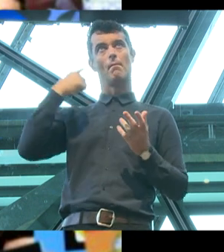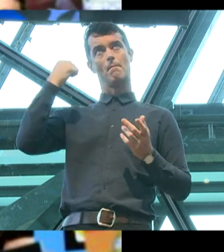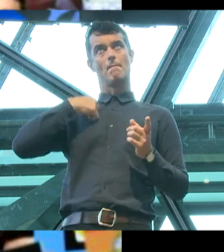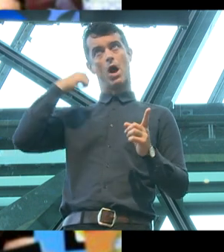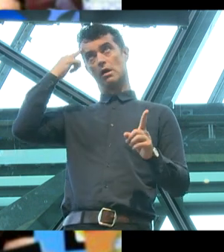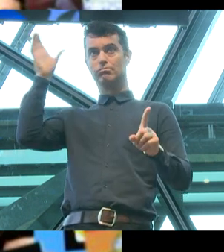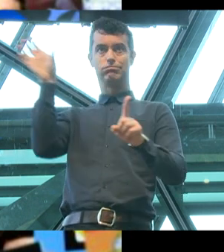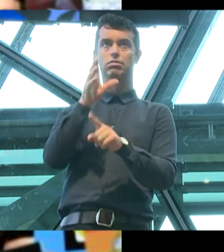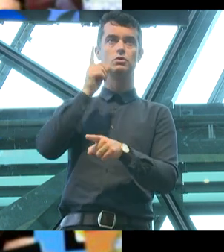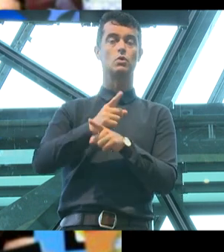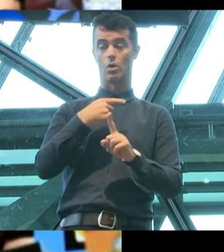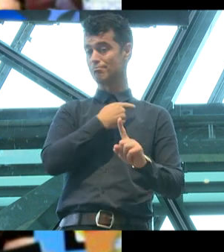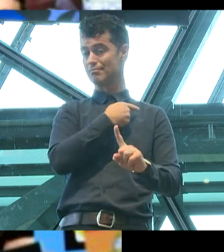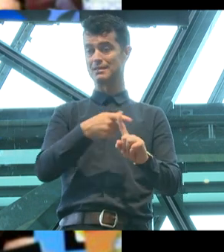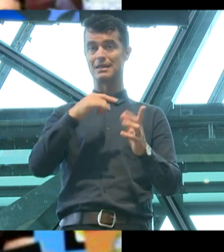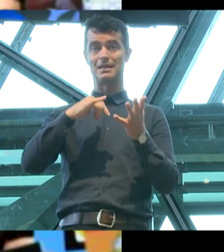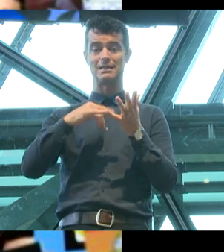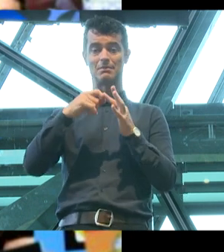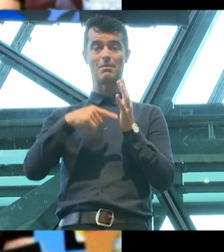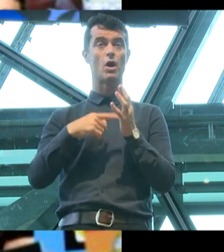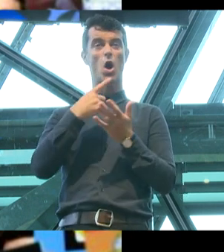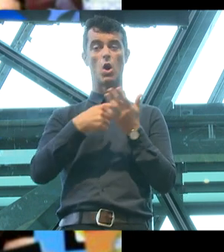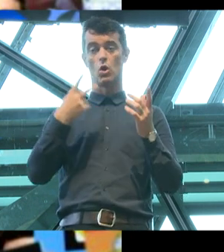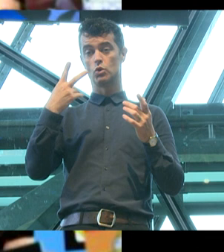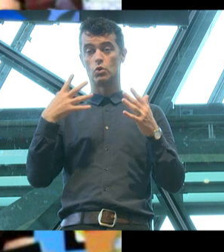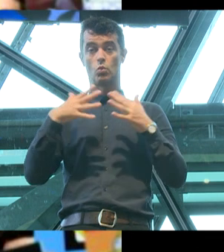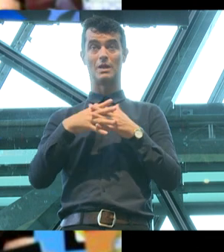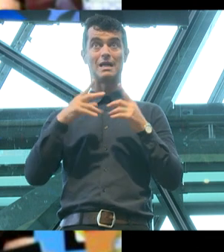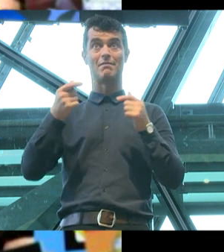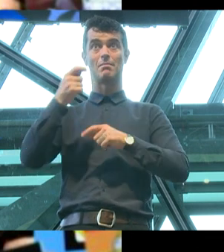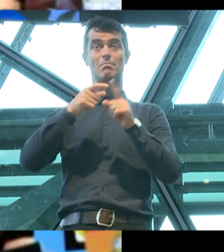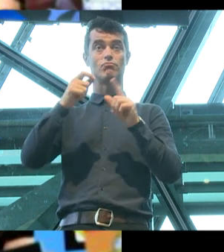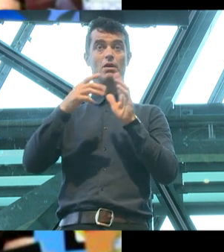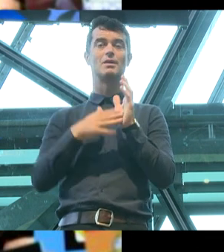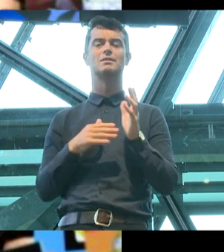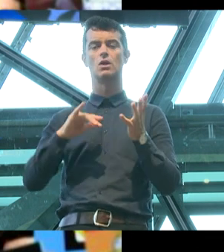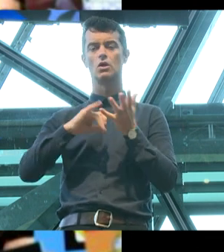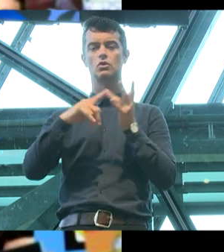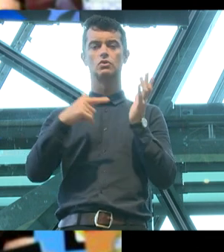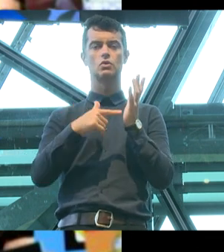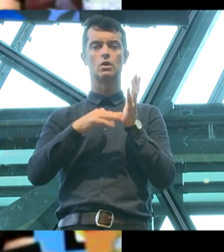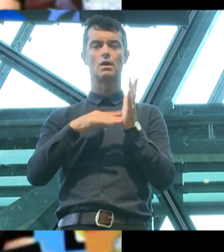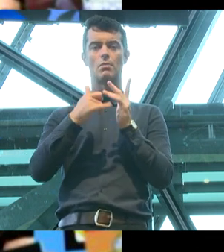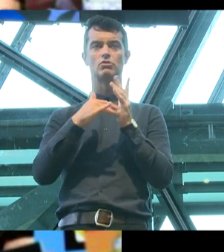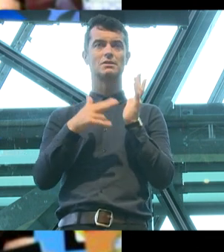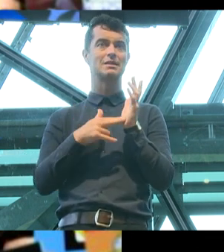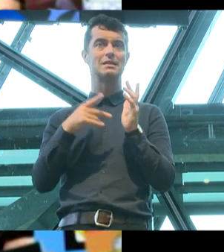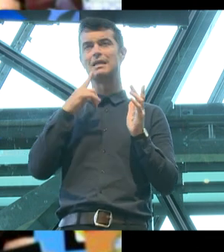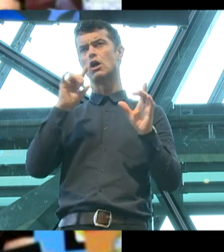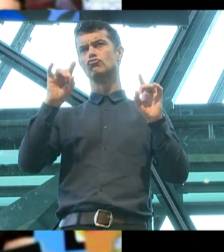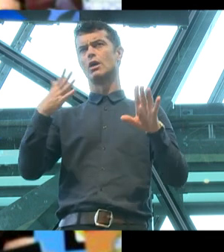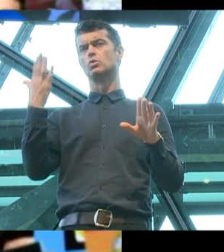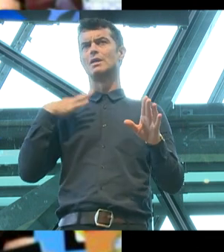September, not even a fortnight into being Prime Minister, Scott Morrison declared on Twitter that Australian schools didn't need gender